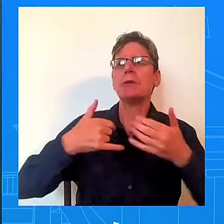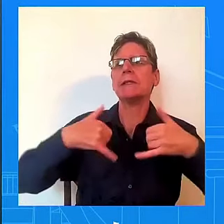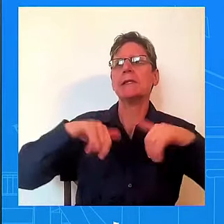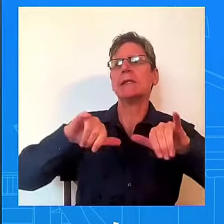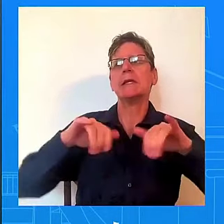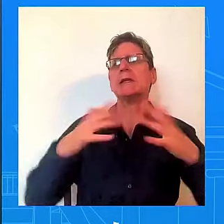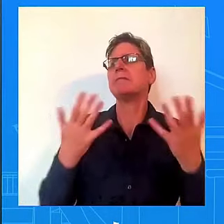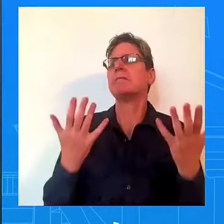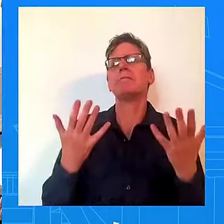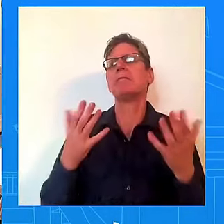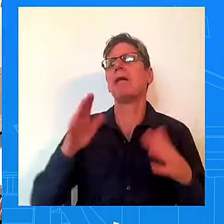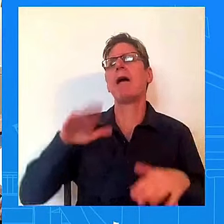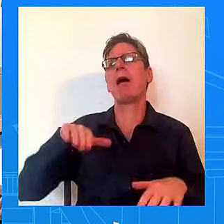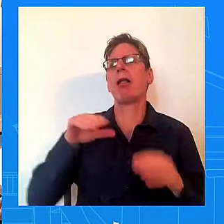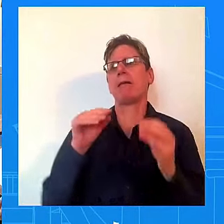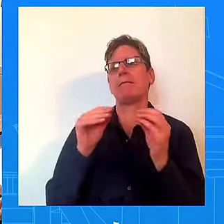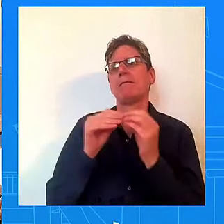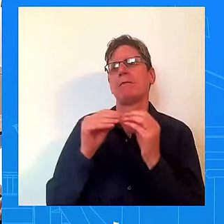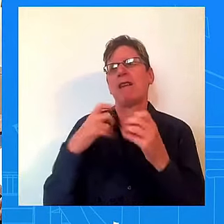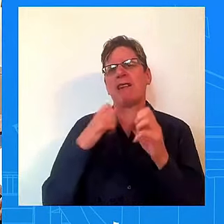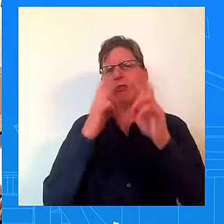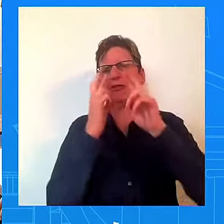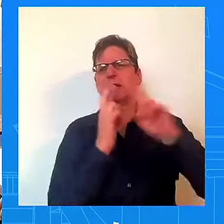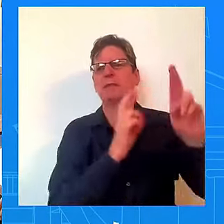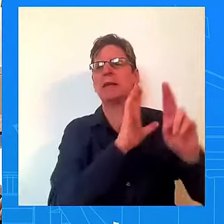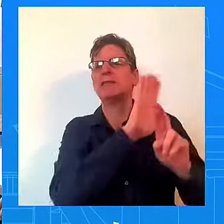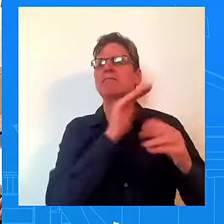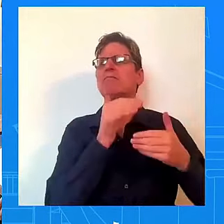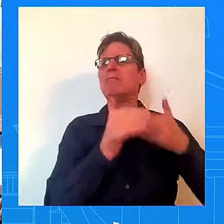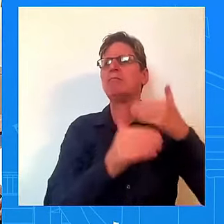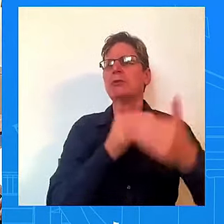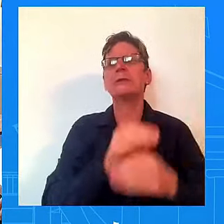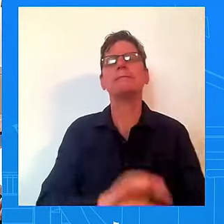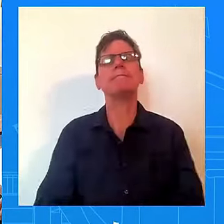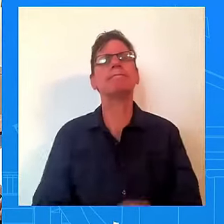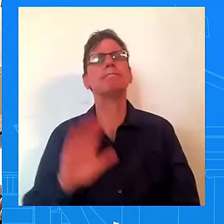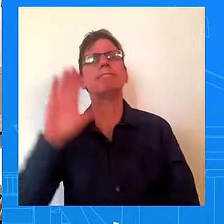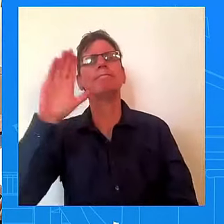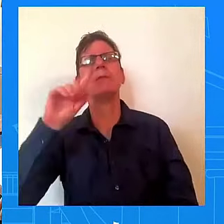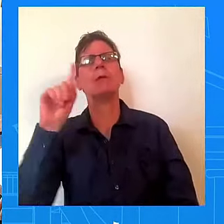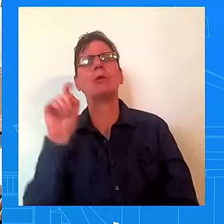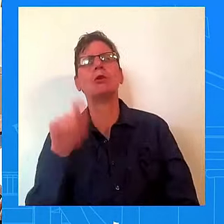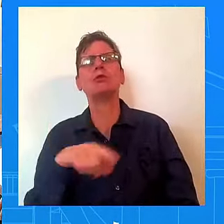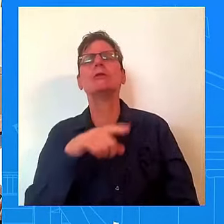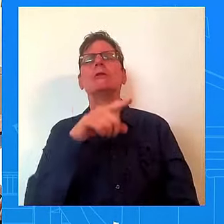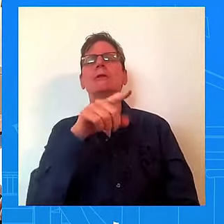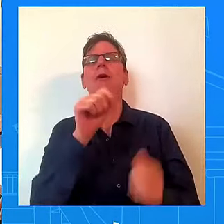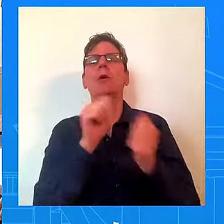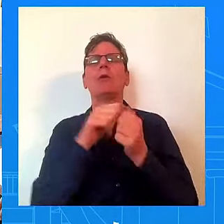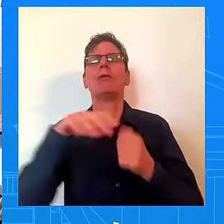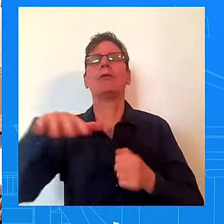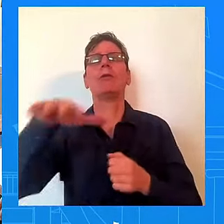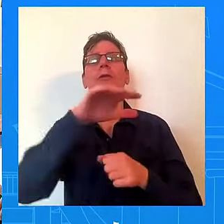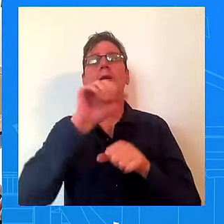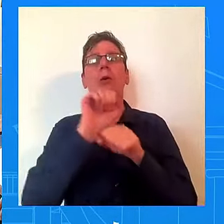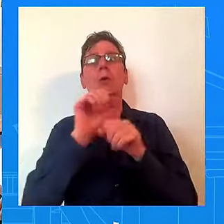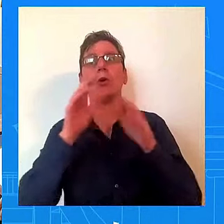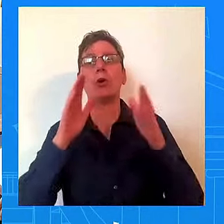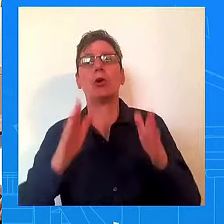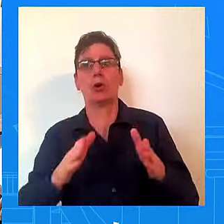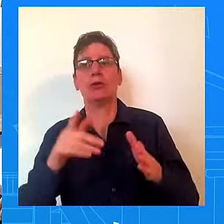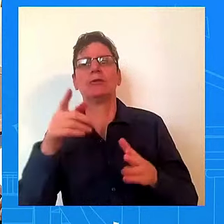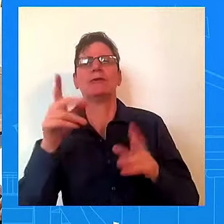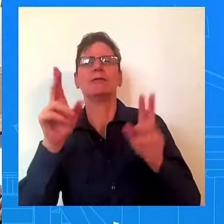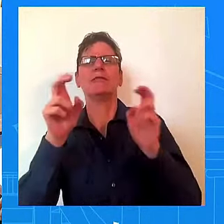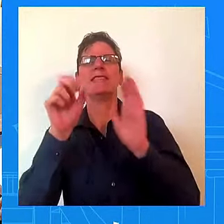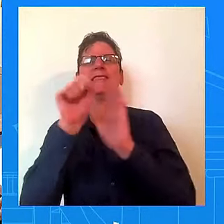been talking to a lot of voters in battleground states. And the top issue I hear over and over again is the economy. They still feel like prices are too high and that wages and